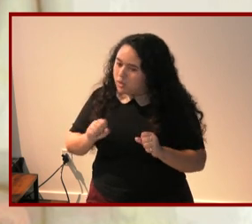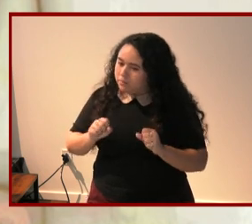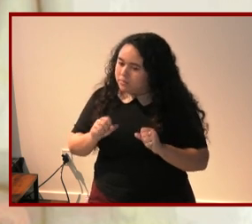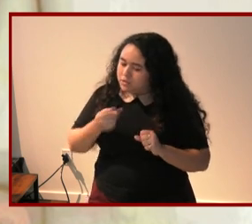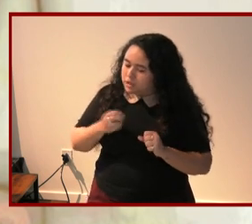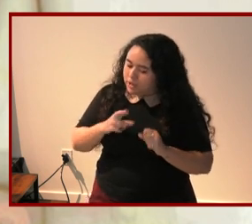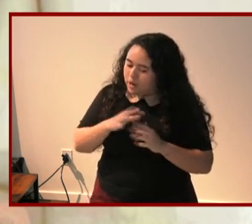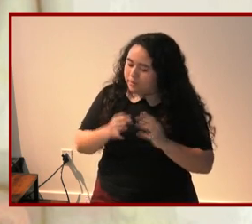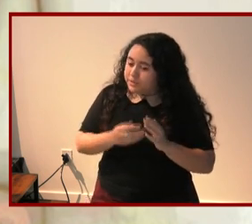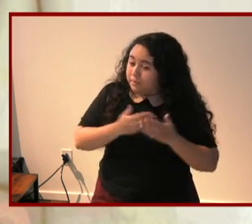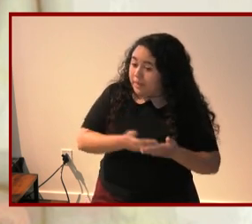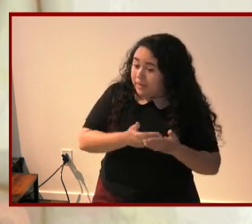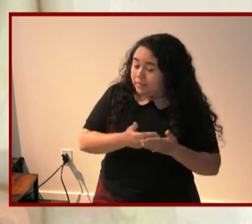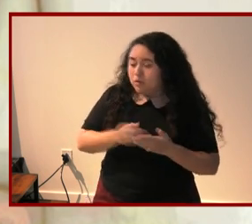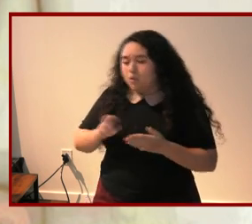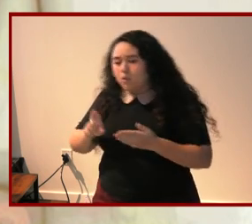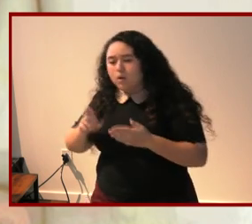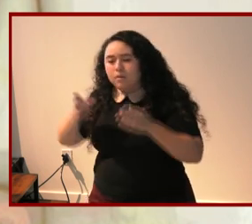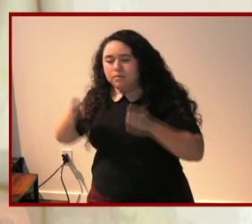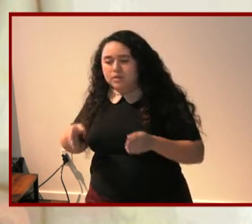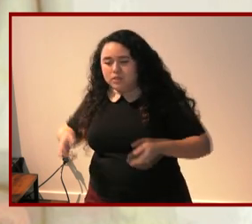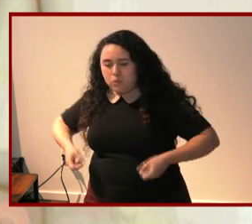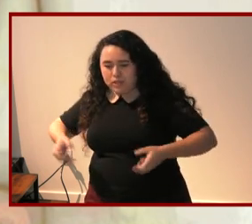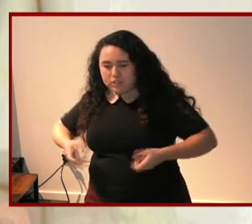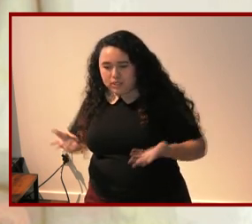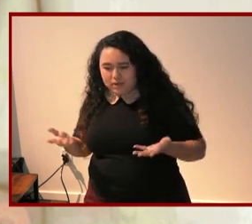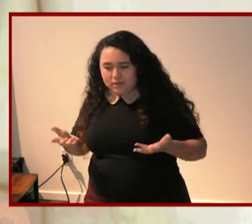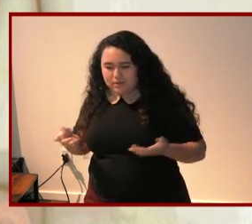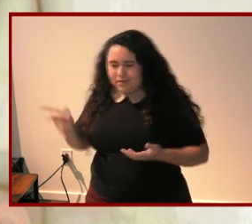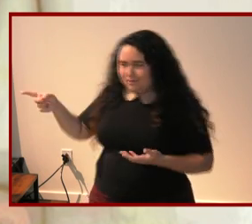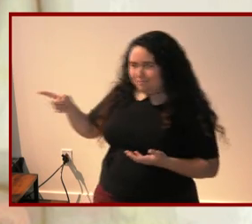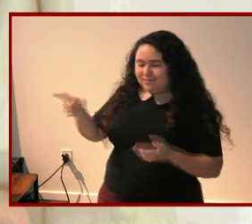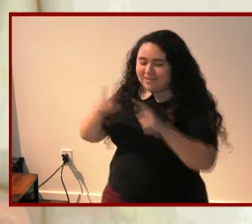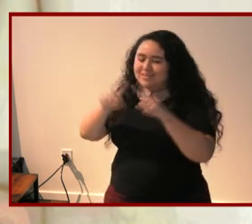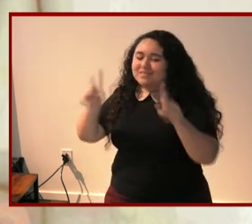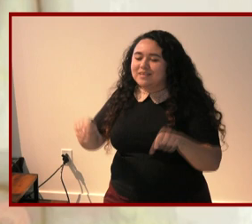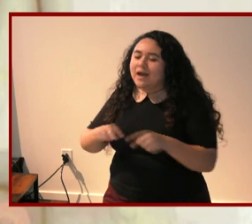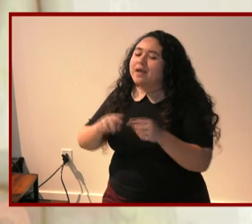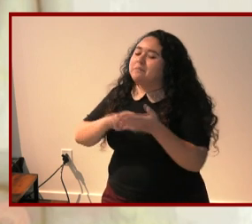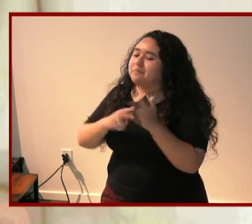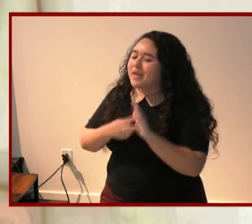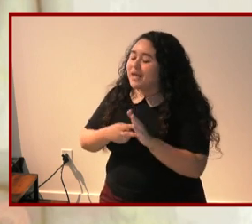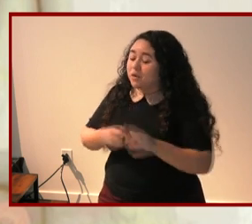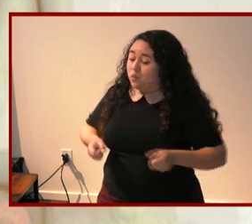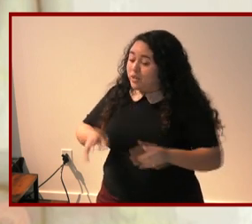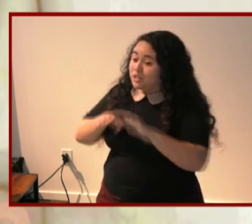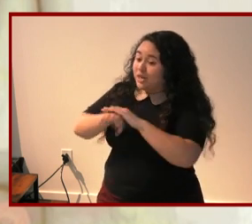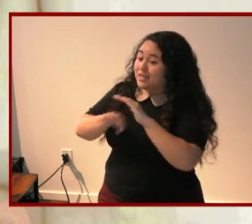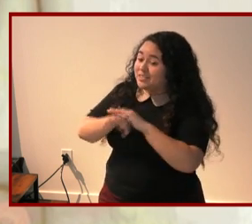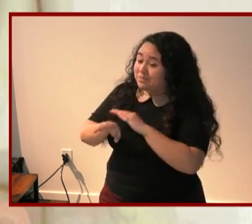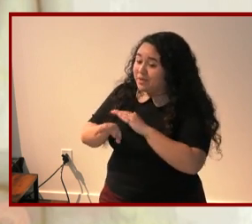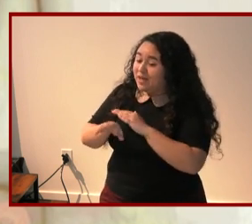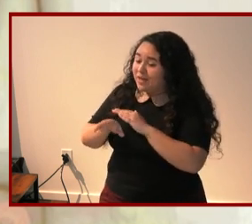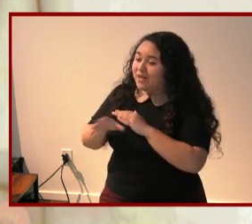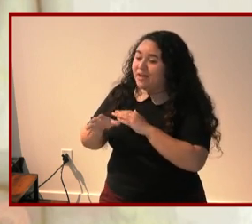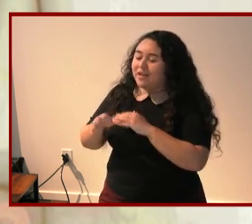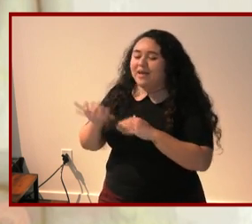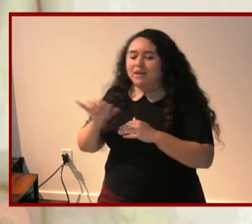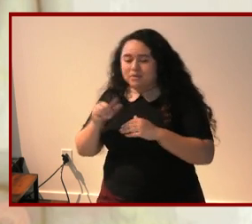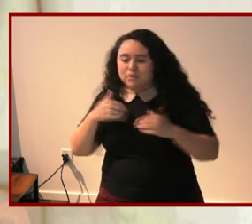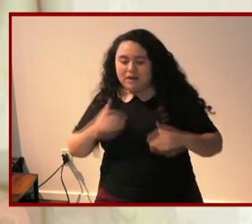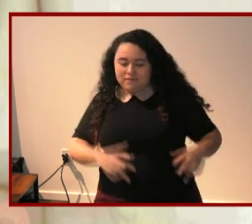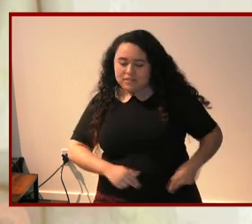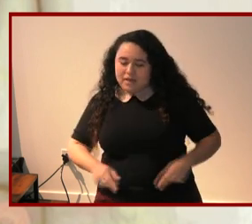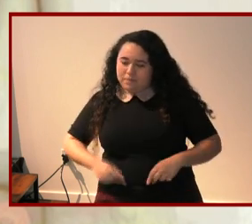in a wheelchair the sign is probably meant to indicate that the restroom is wheelchair accessible and equipped with a diaper changing